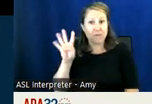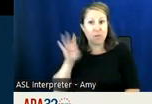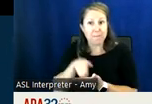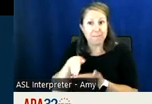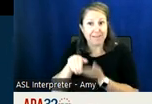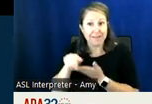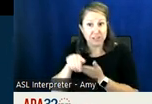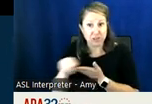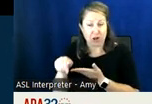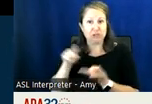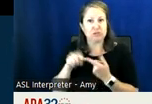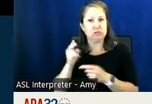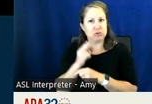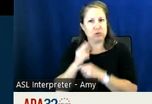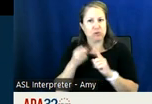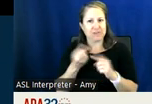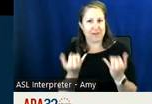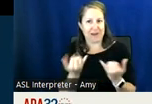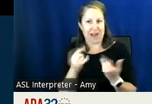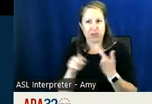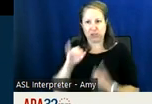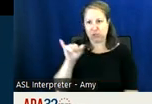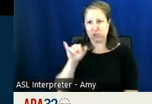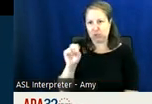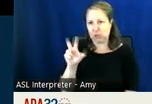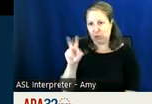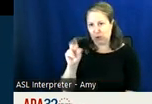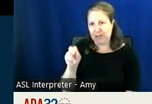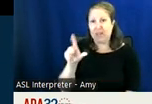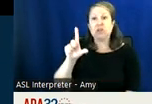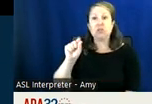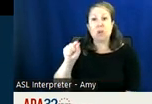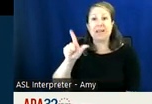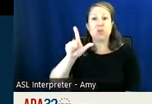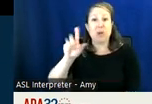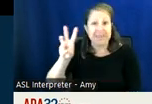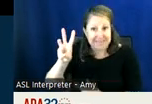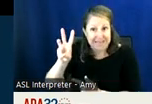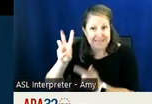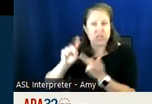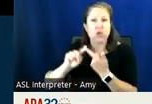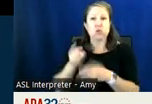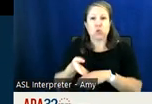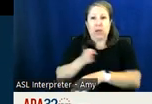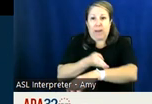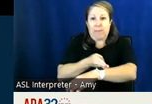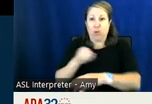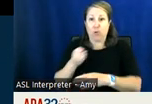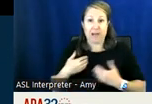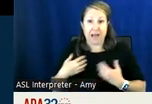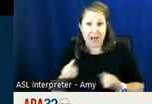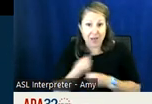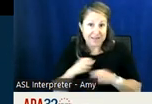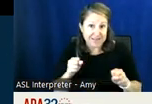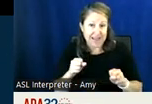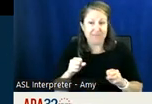um to be used between now and june 30th 2026 and to improve the health safety and well-being of vulnerable